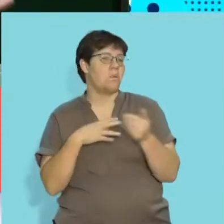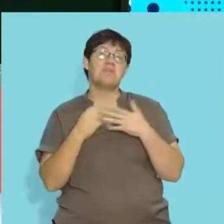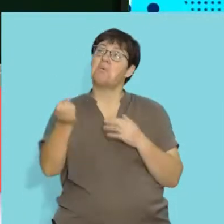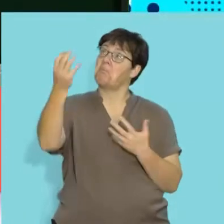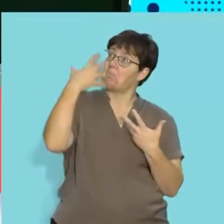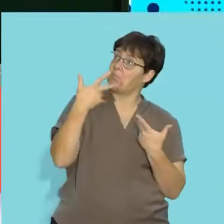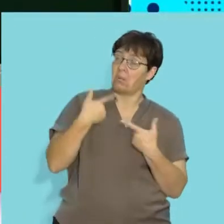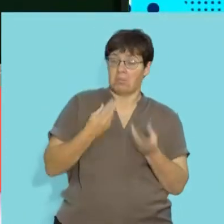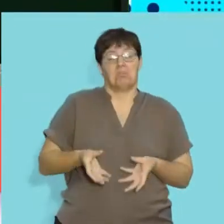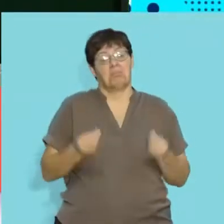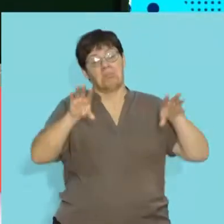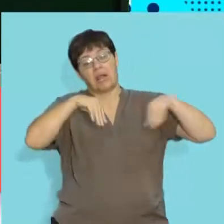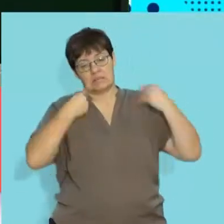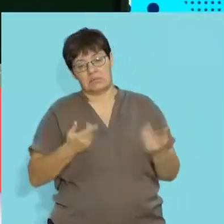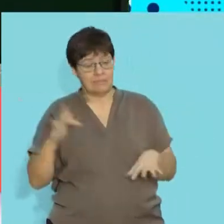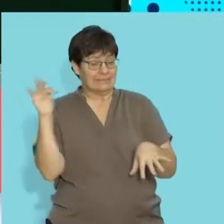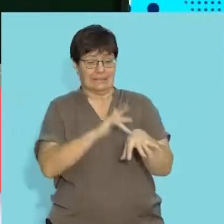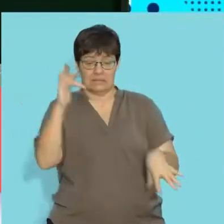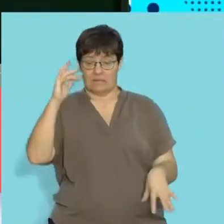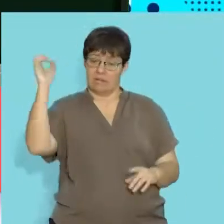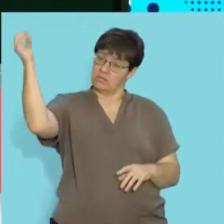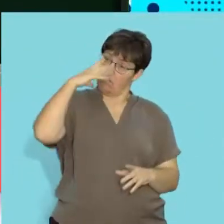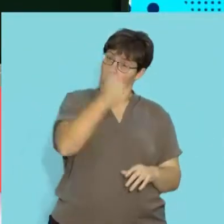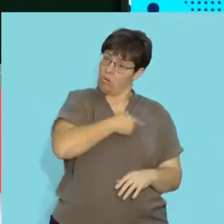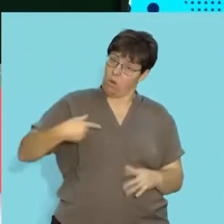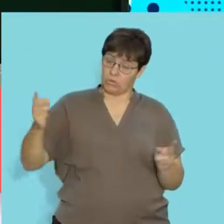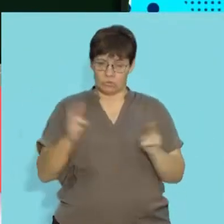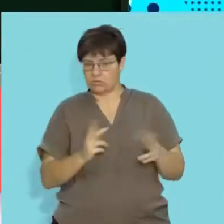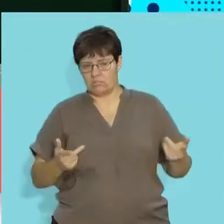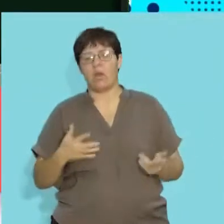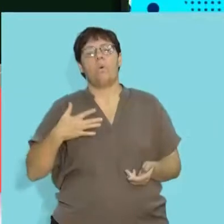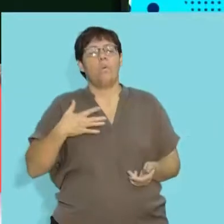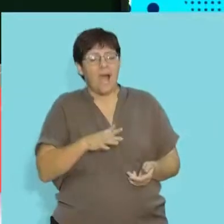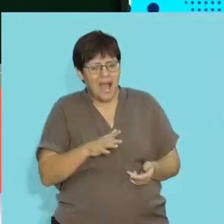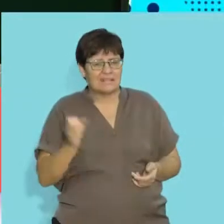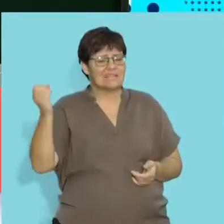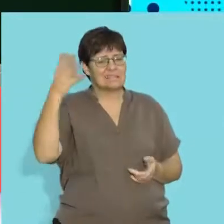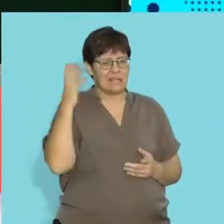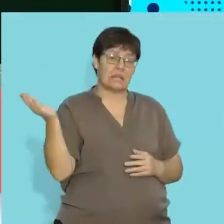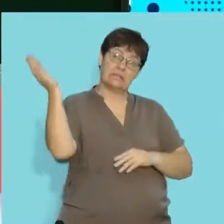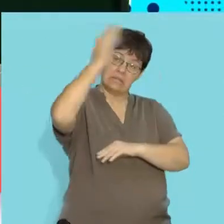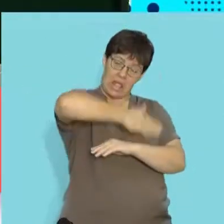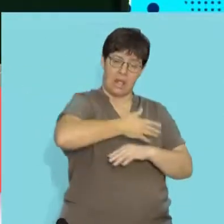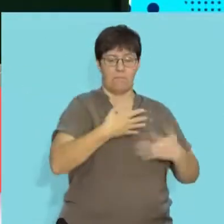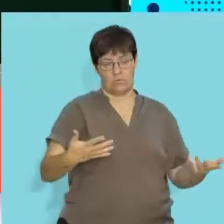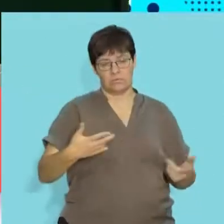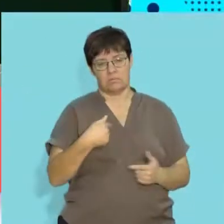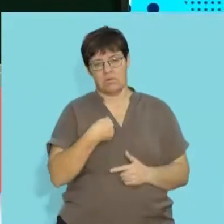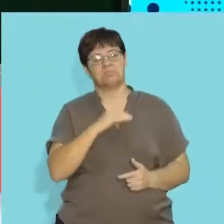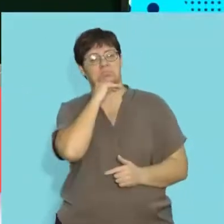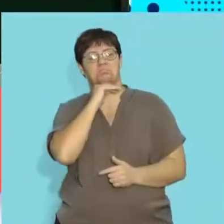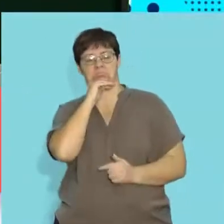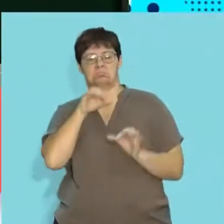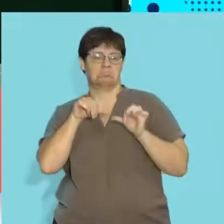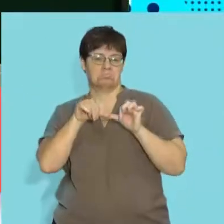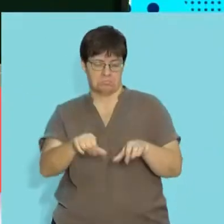whatever sunlight they're exposed to. So not very sensitive to sun, provided that they get most of the sun during the day, they would be